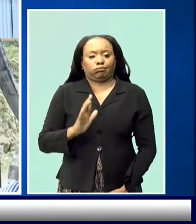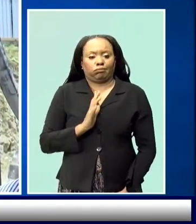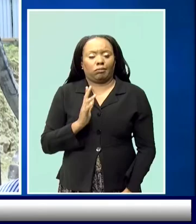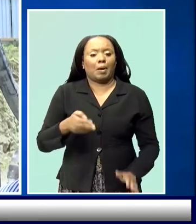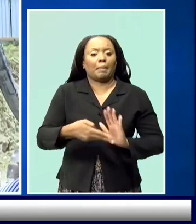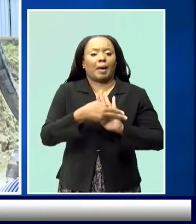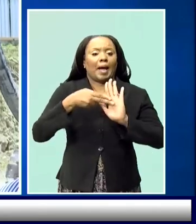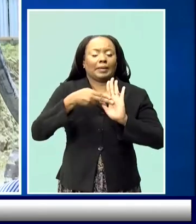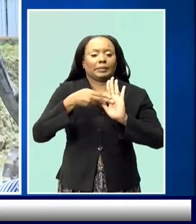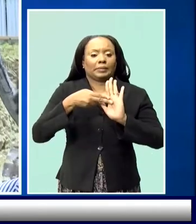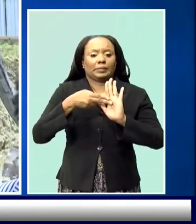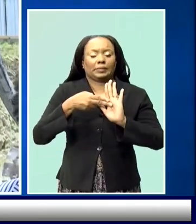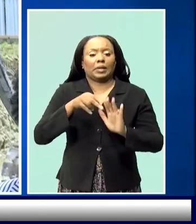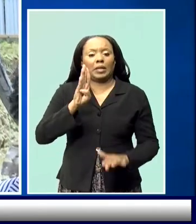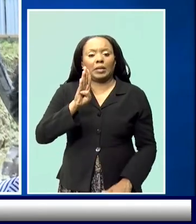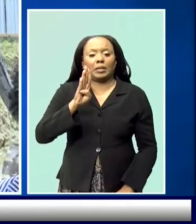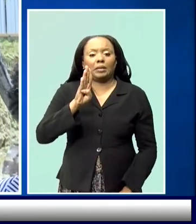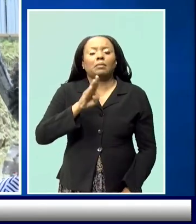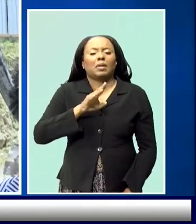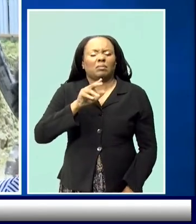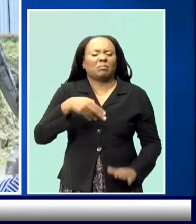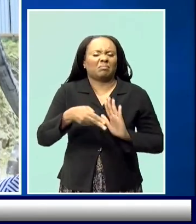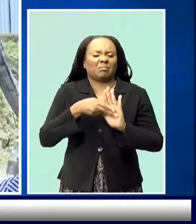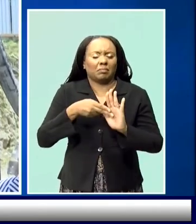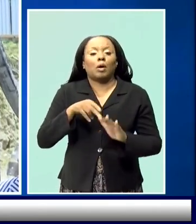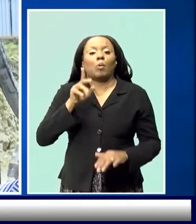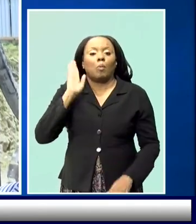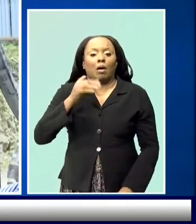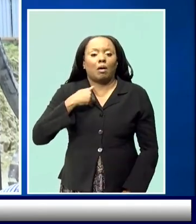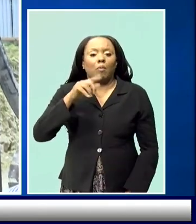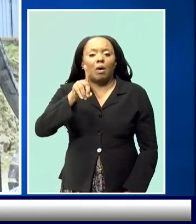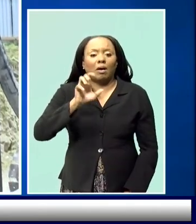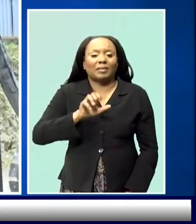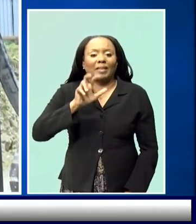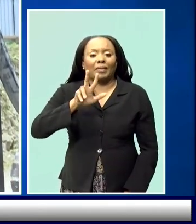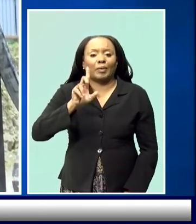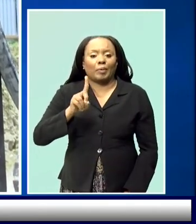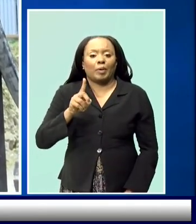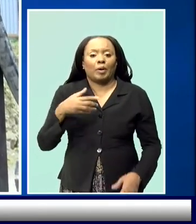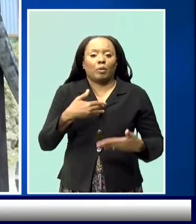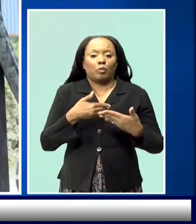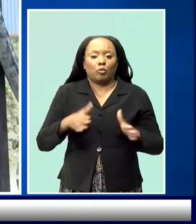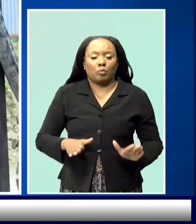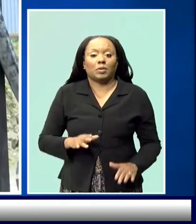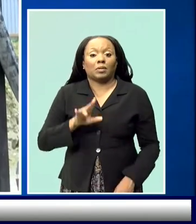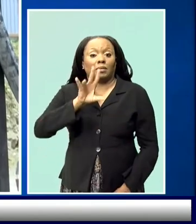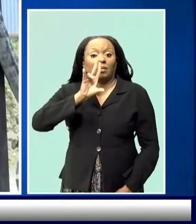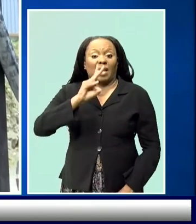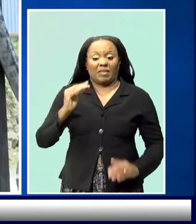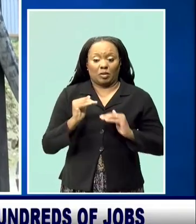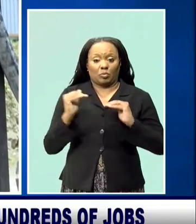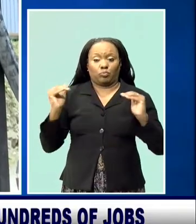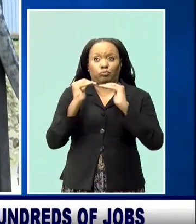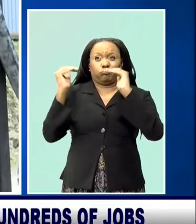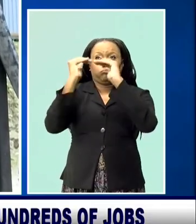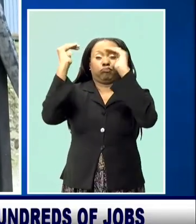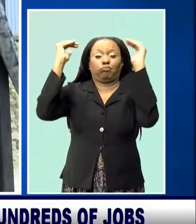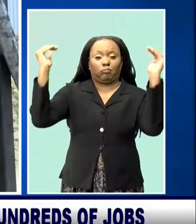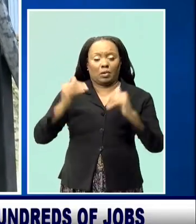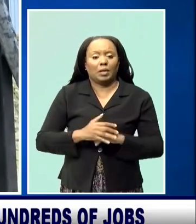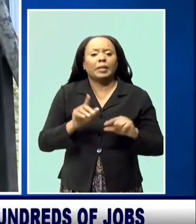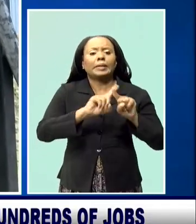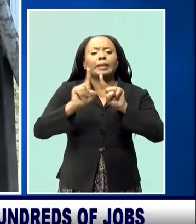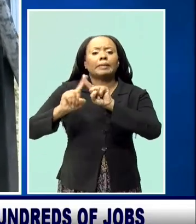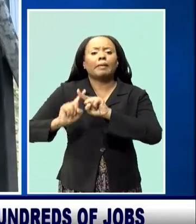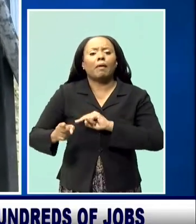brand. The hotel will have 131 rooms. It will be seven stories. We'll have three food and beverage offerings. And